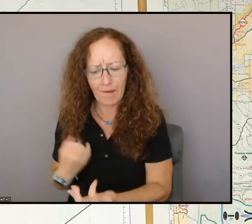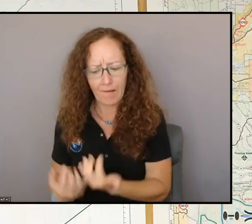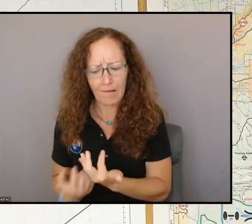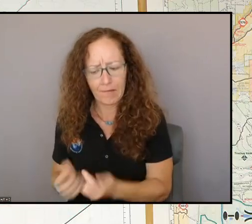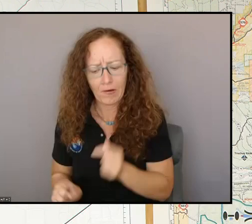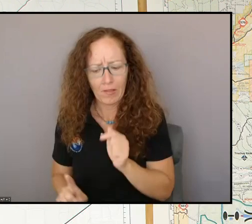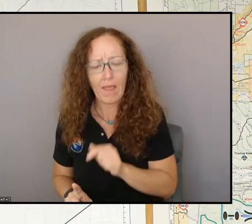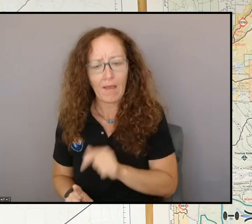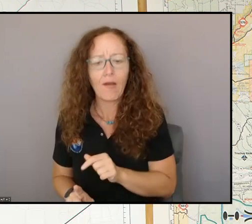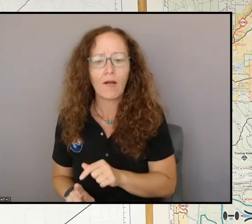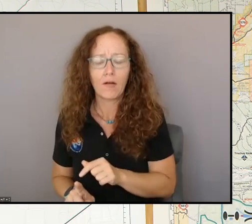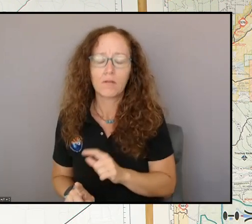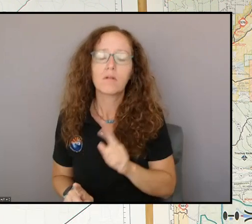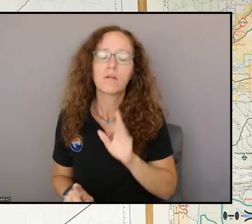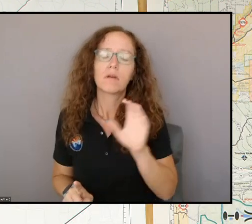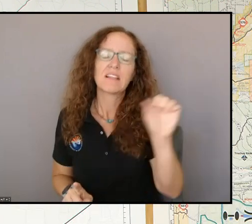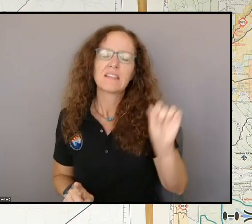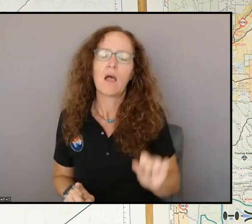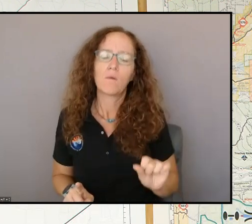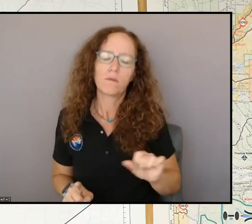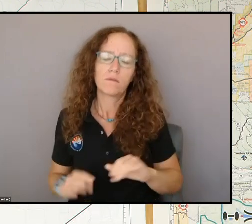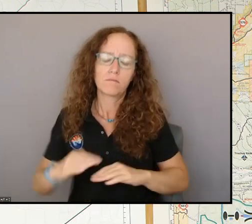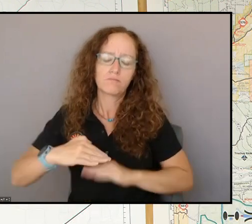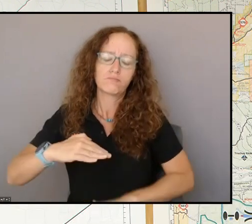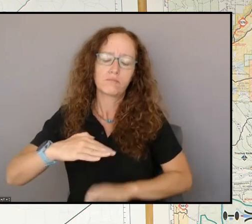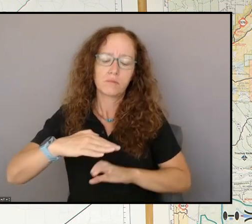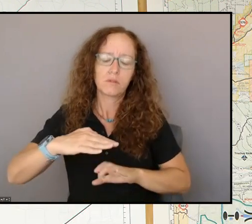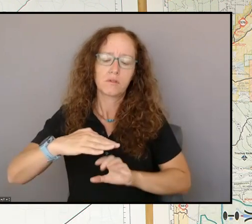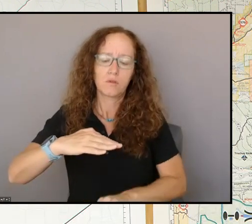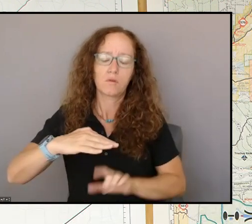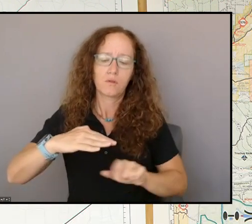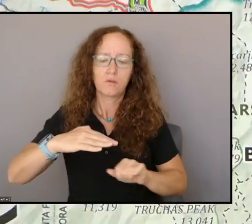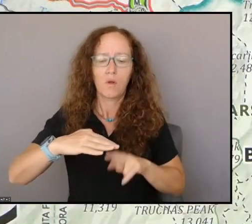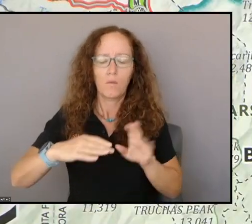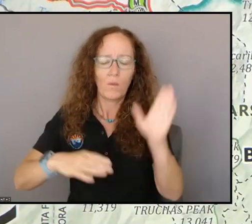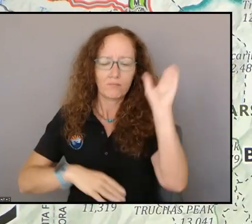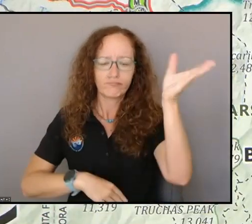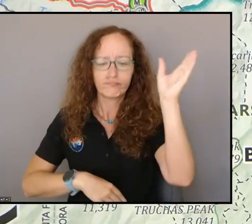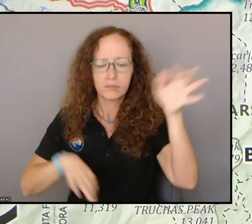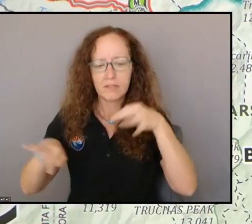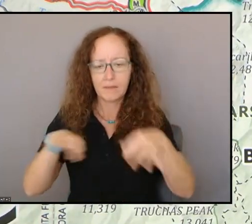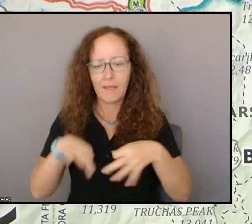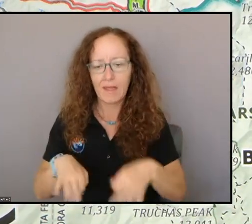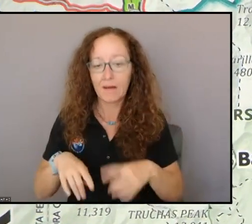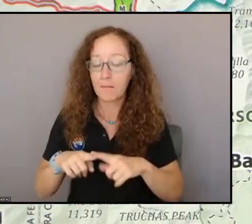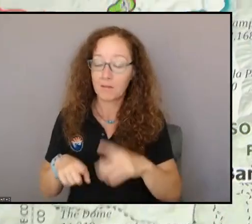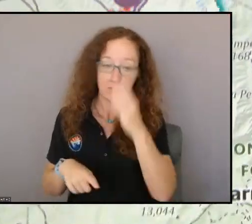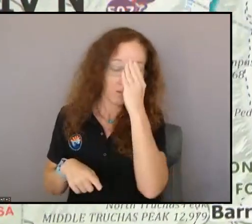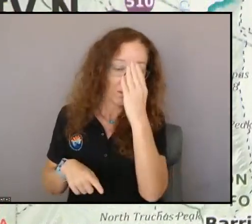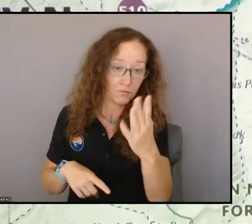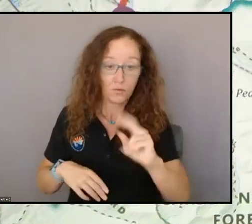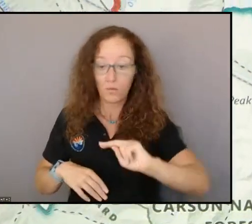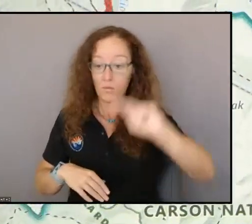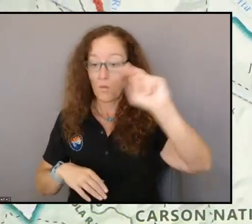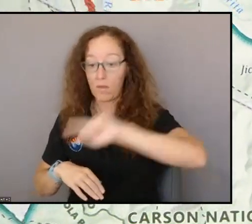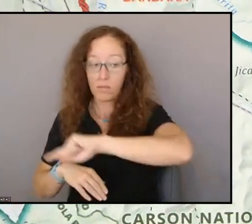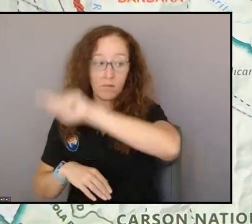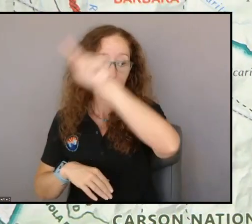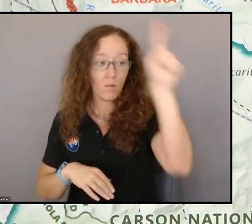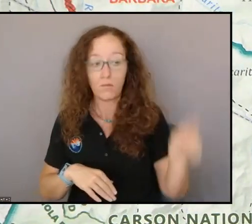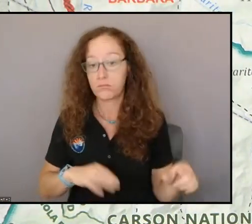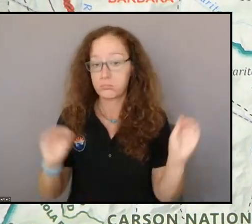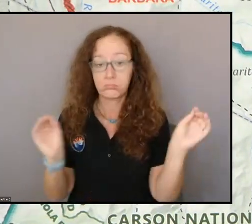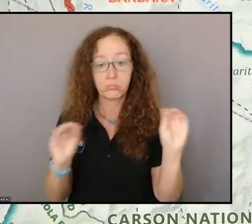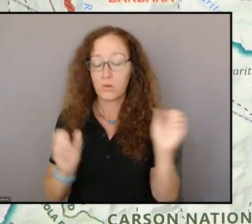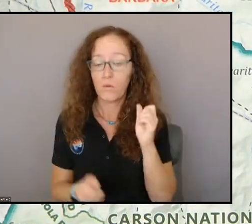with their update. But just wanted to let you know we're not having any fire activity of note within the north zone. We have had a couple of